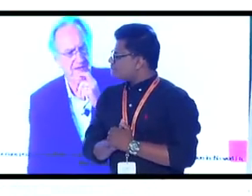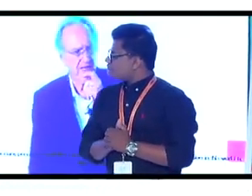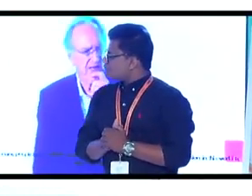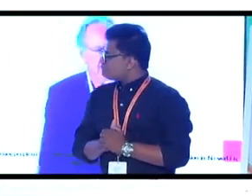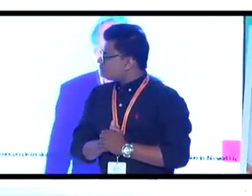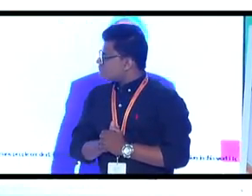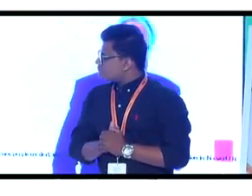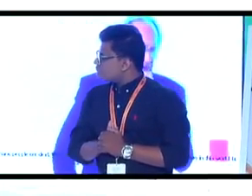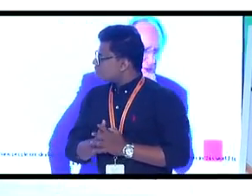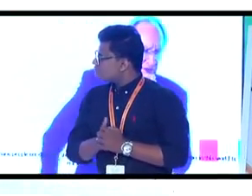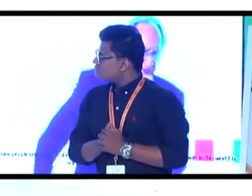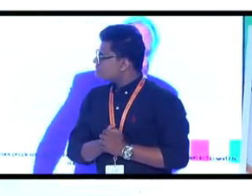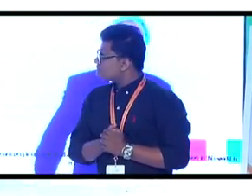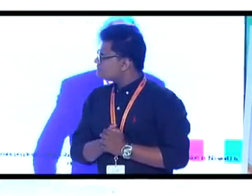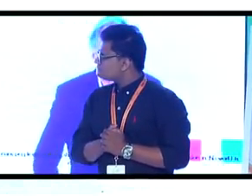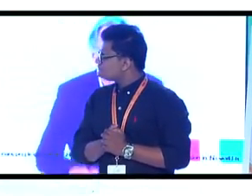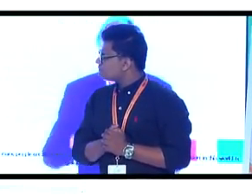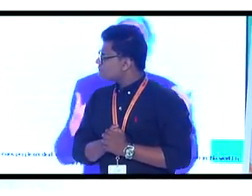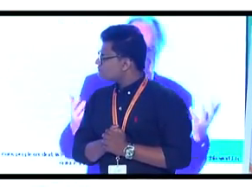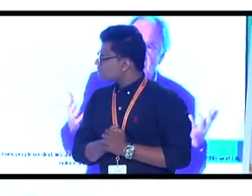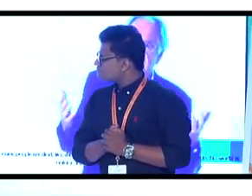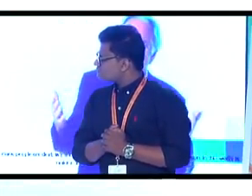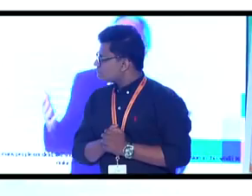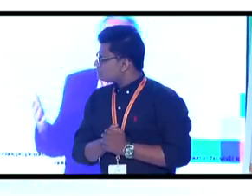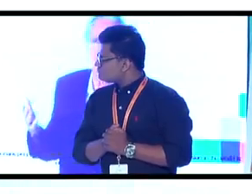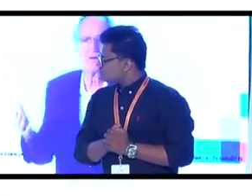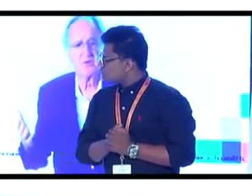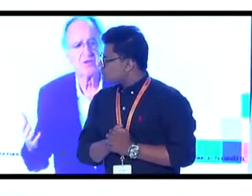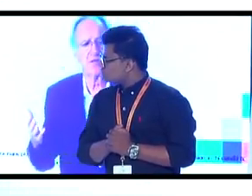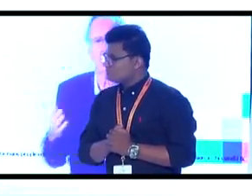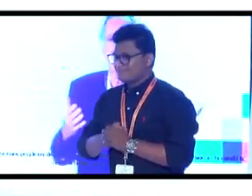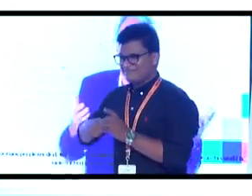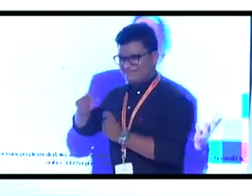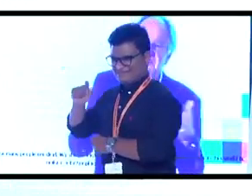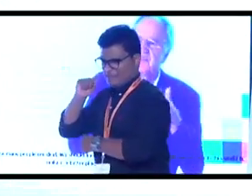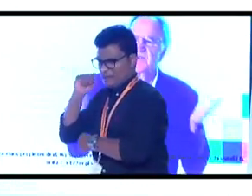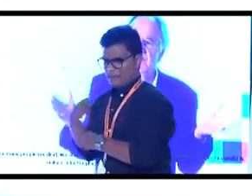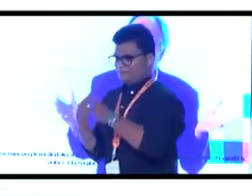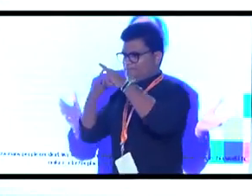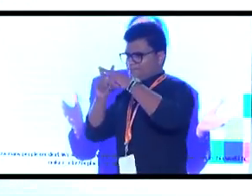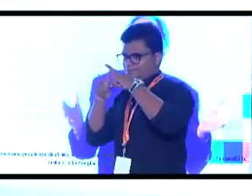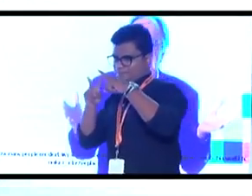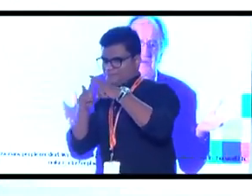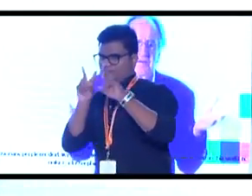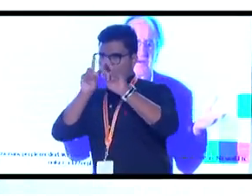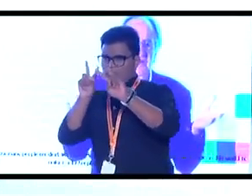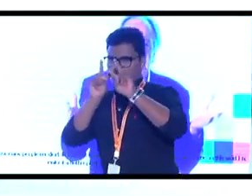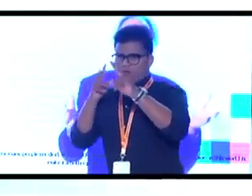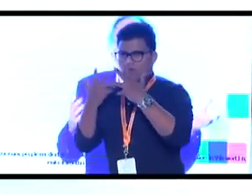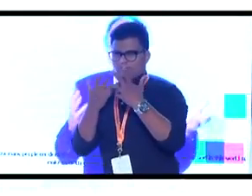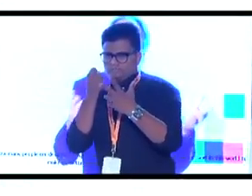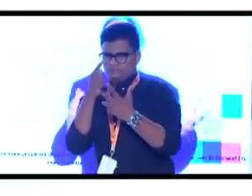and so whenever we'd watch television, of course, in the early days he never knew what was going on and